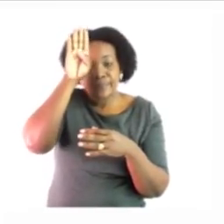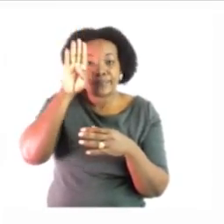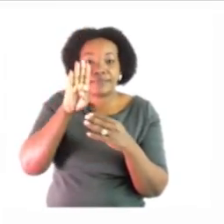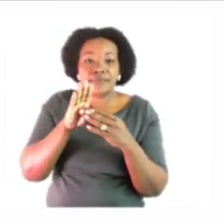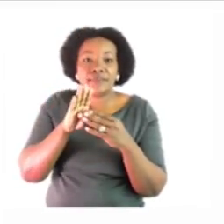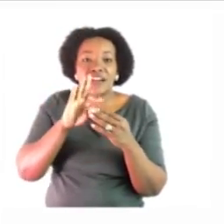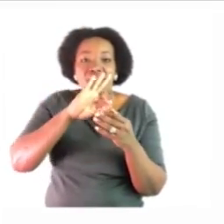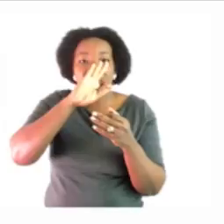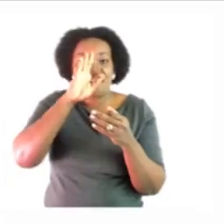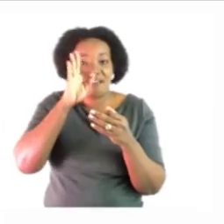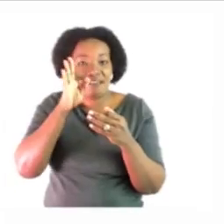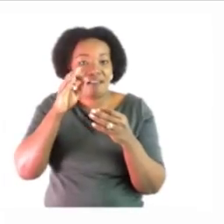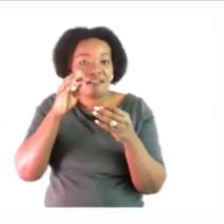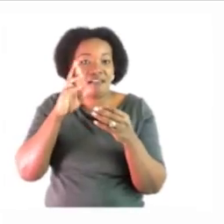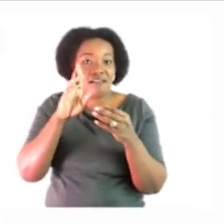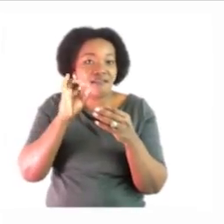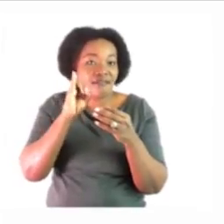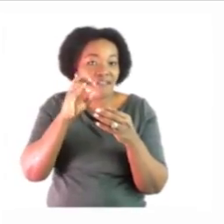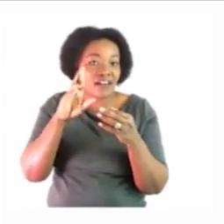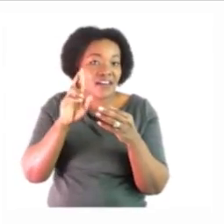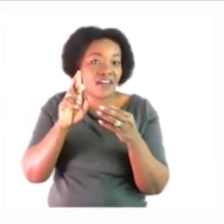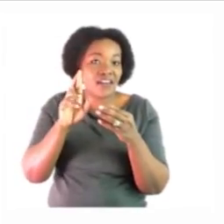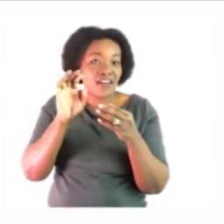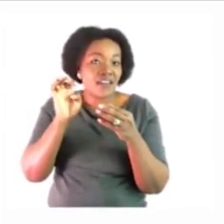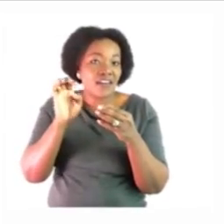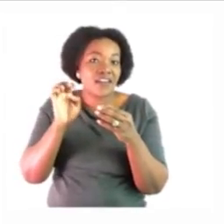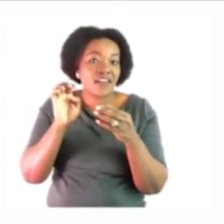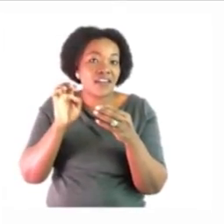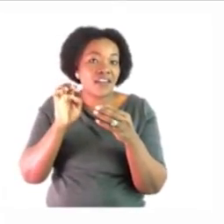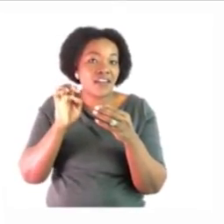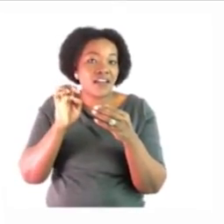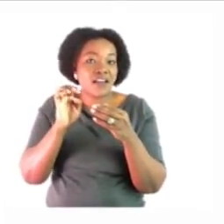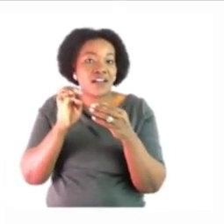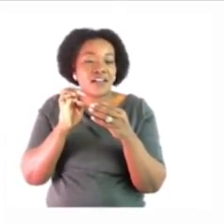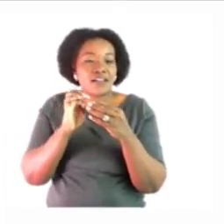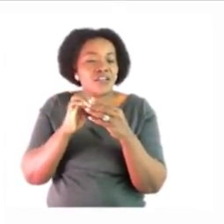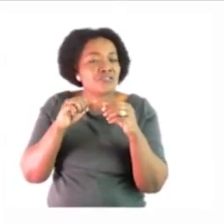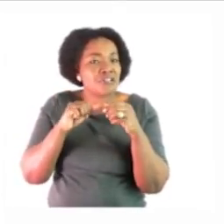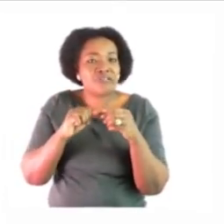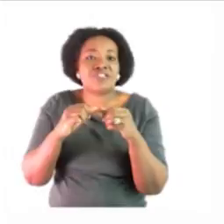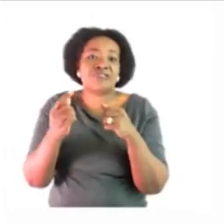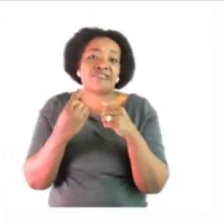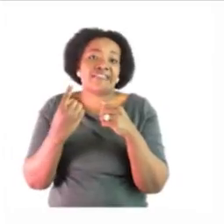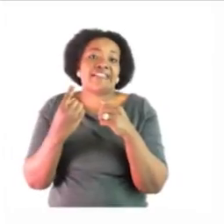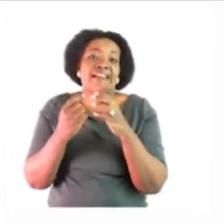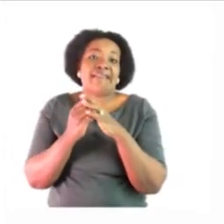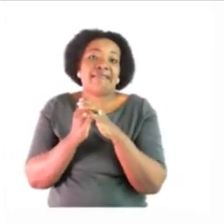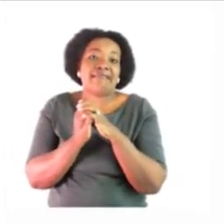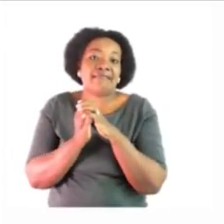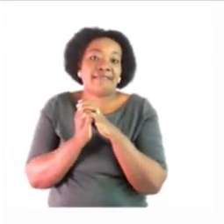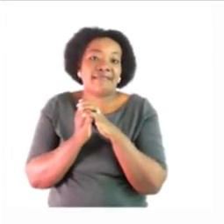fire fighter okay so i've given you a hint so i would like for you to complete the rest of the words for falling in